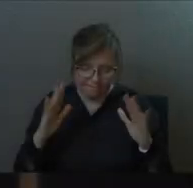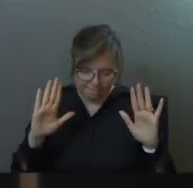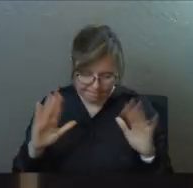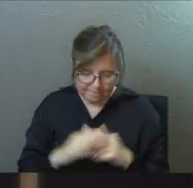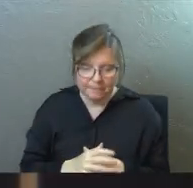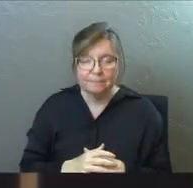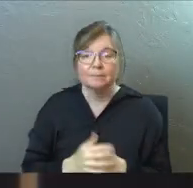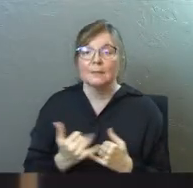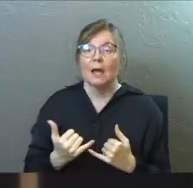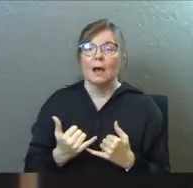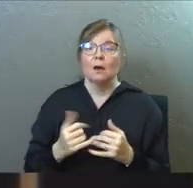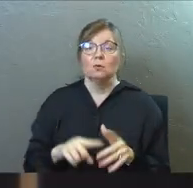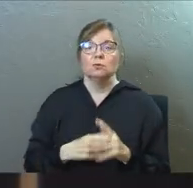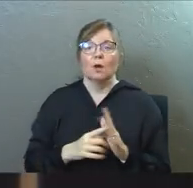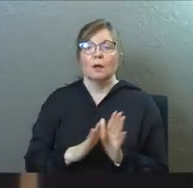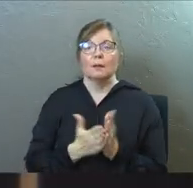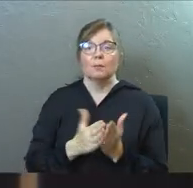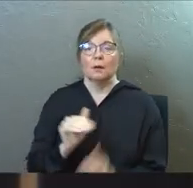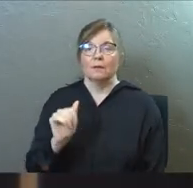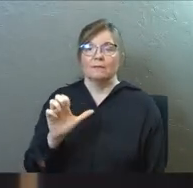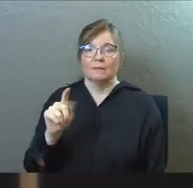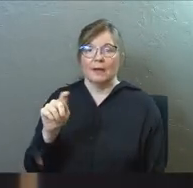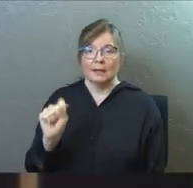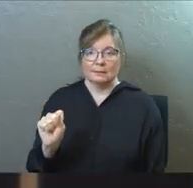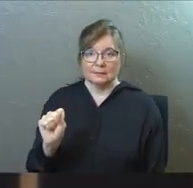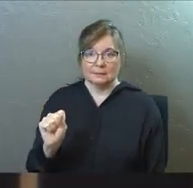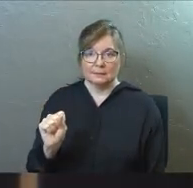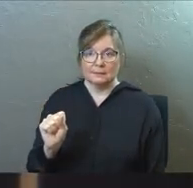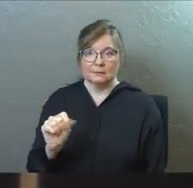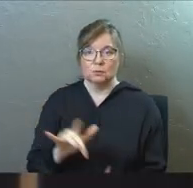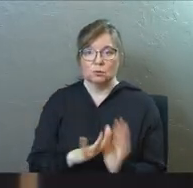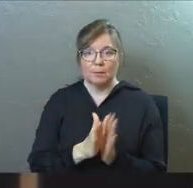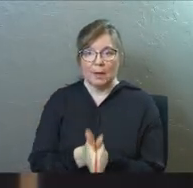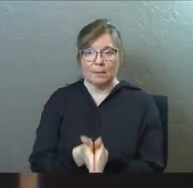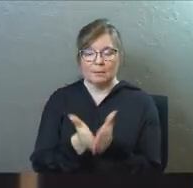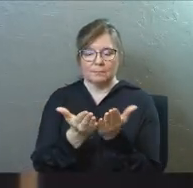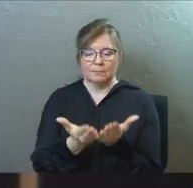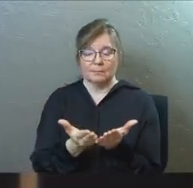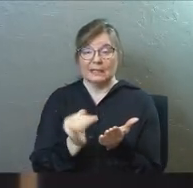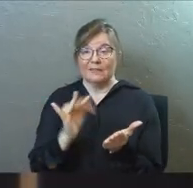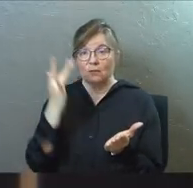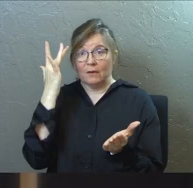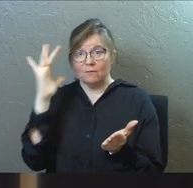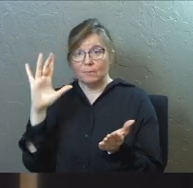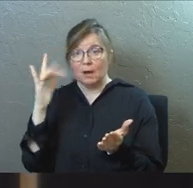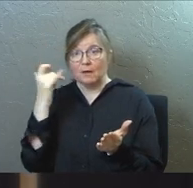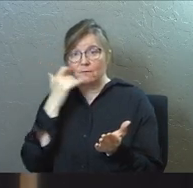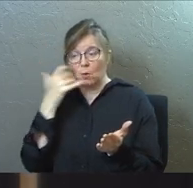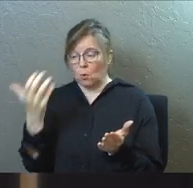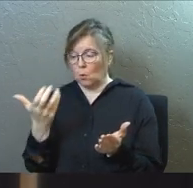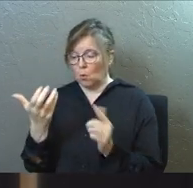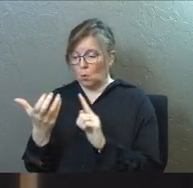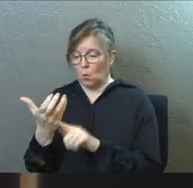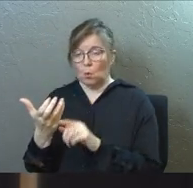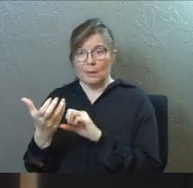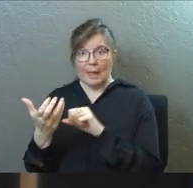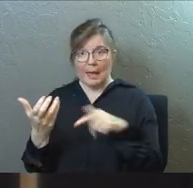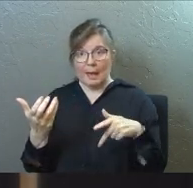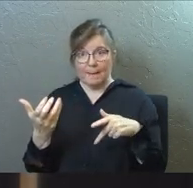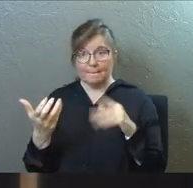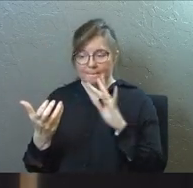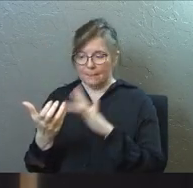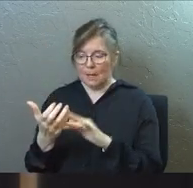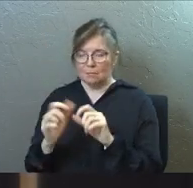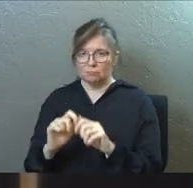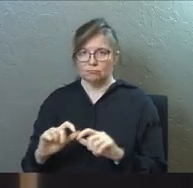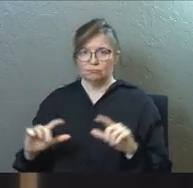We're going into the book of Acts, so if you would grab your Bibles, if you've got a smartphone app that you do the Bible on, pull that out as